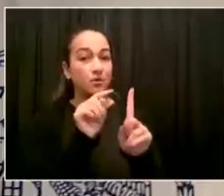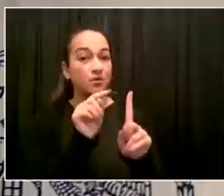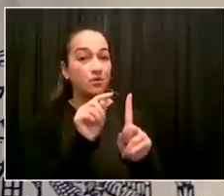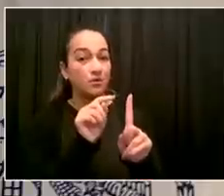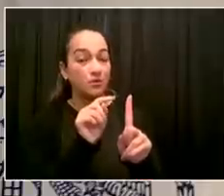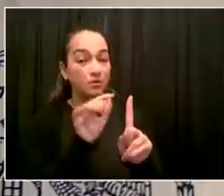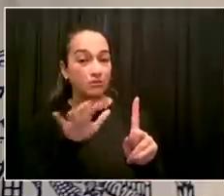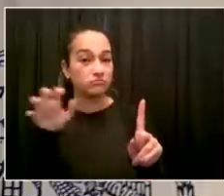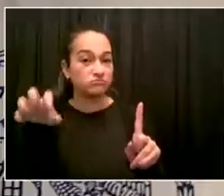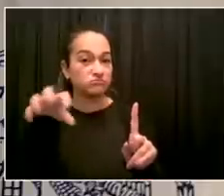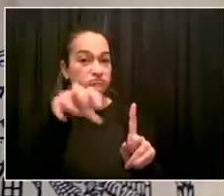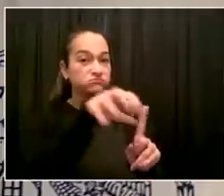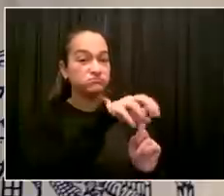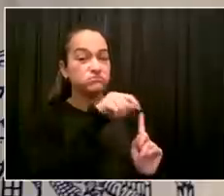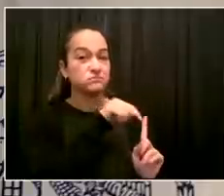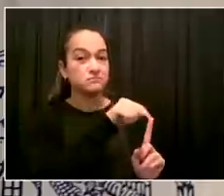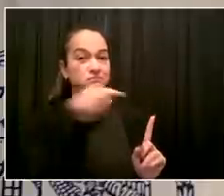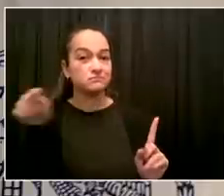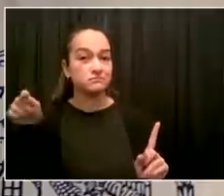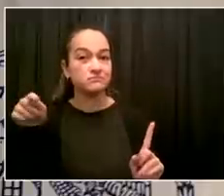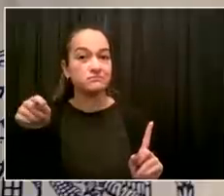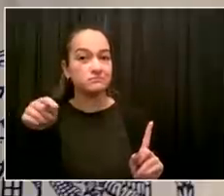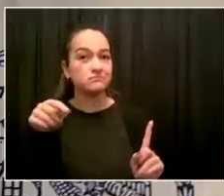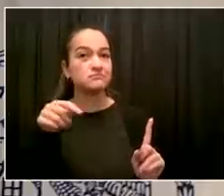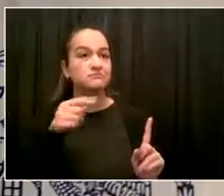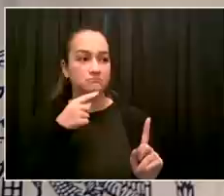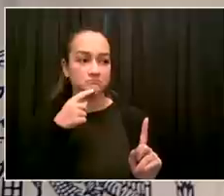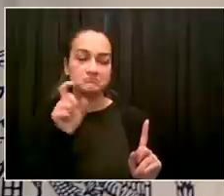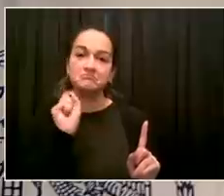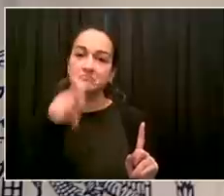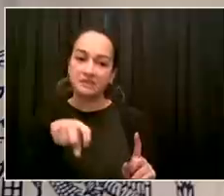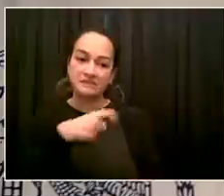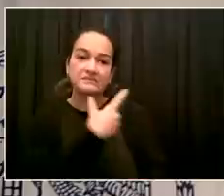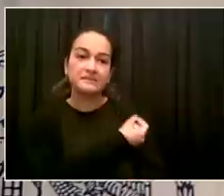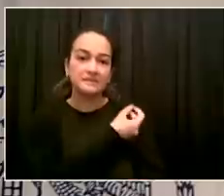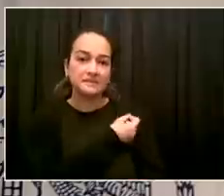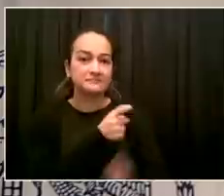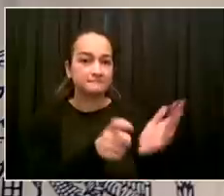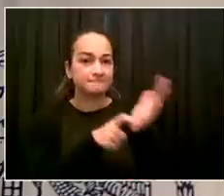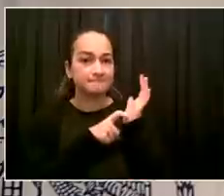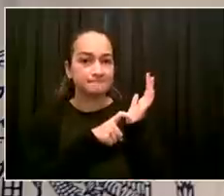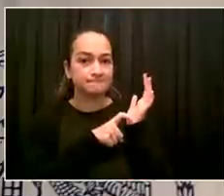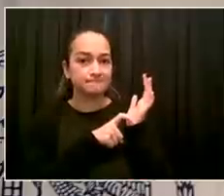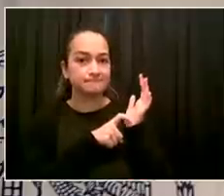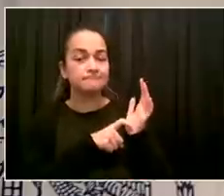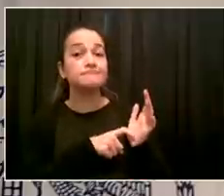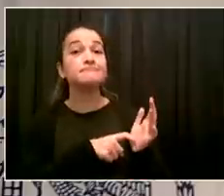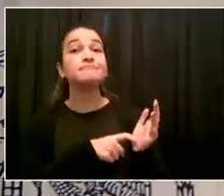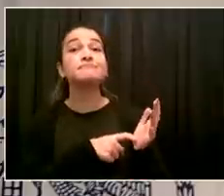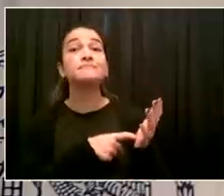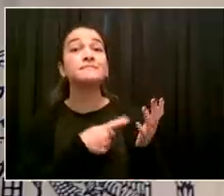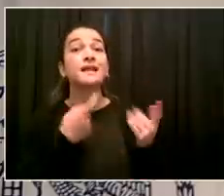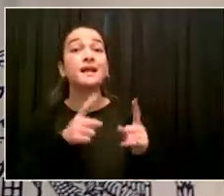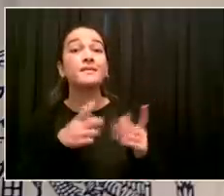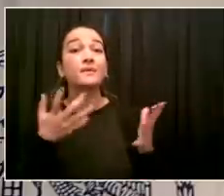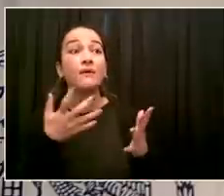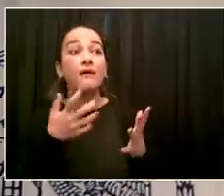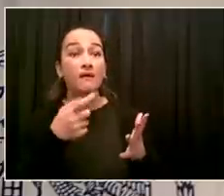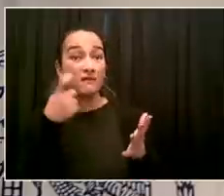I'll speak to the publics and say, and I want to give Dr. Katz credit. I think he's managed the situation very well.